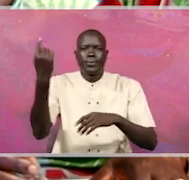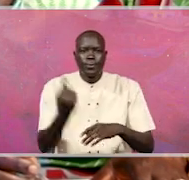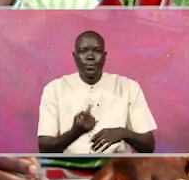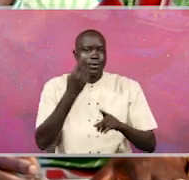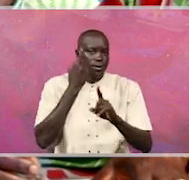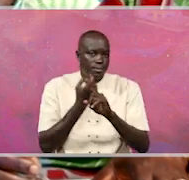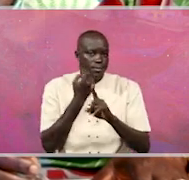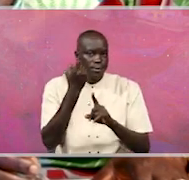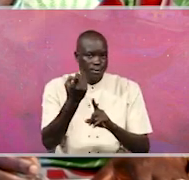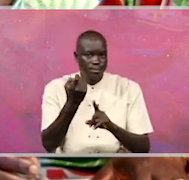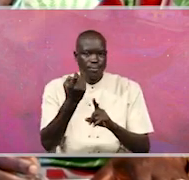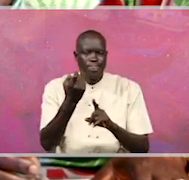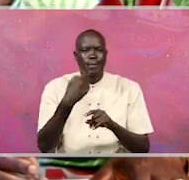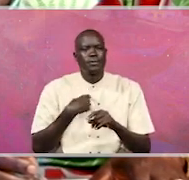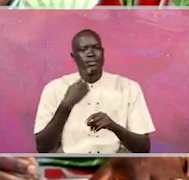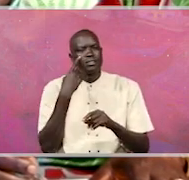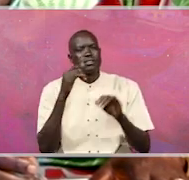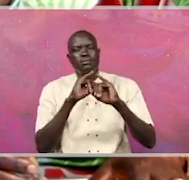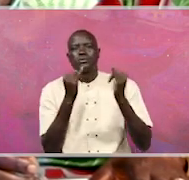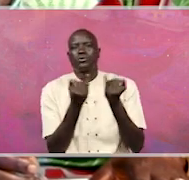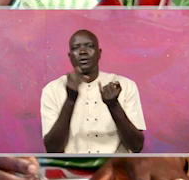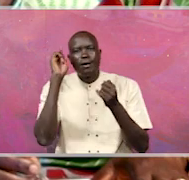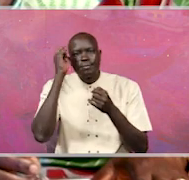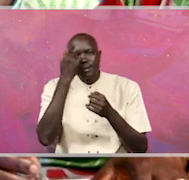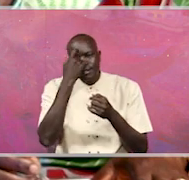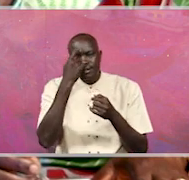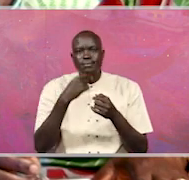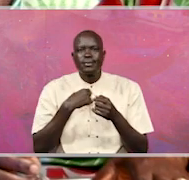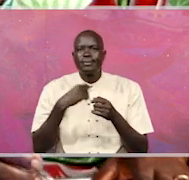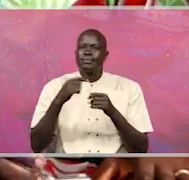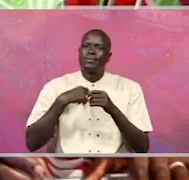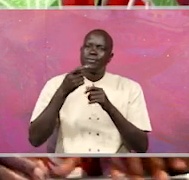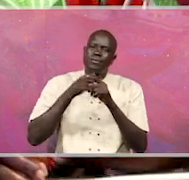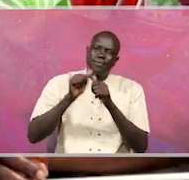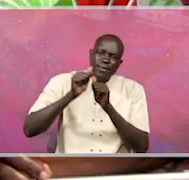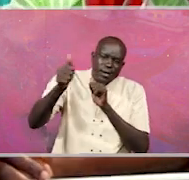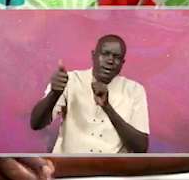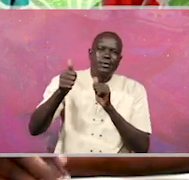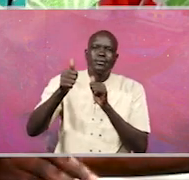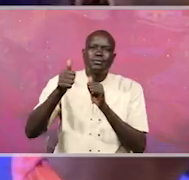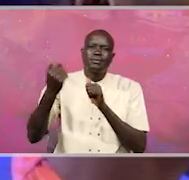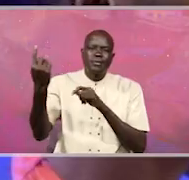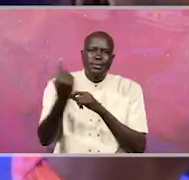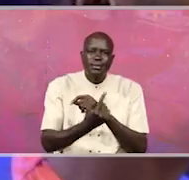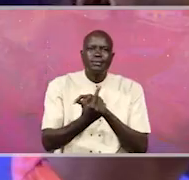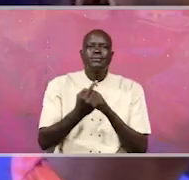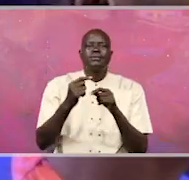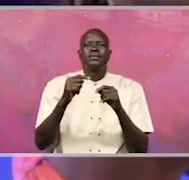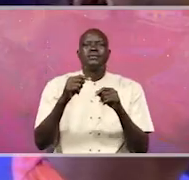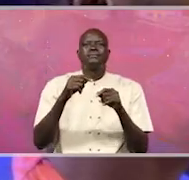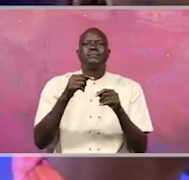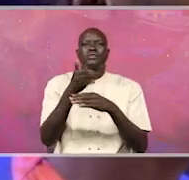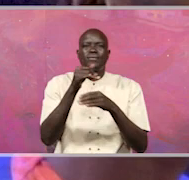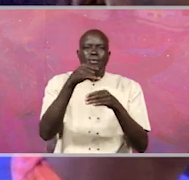find that these institutions of government, I come from far, I'm forced to come to the immigration office, I'm forced to come to